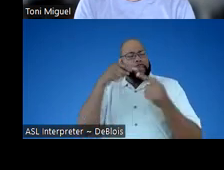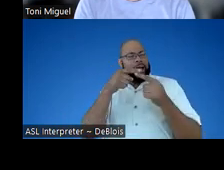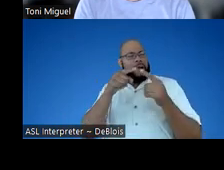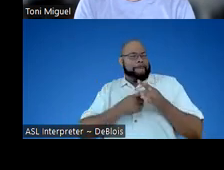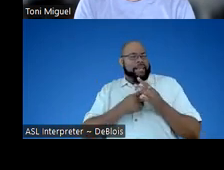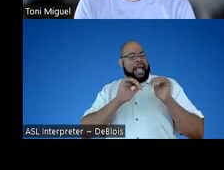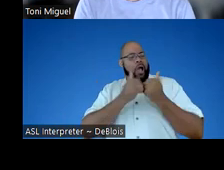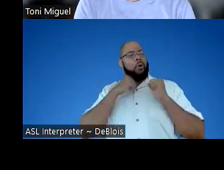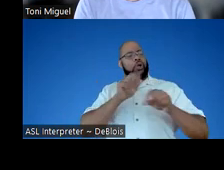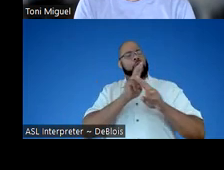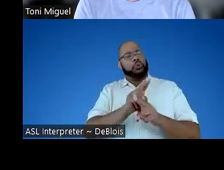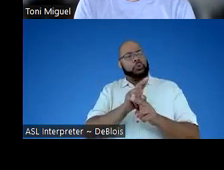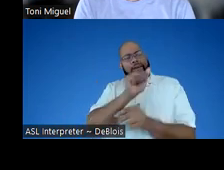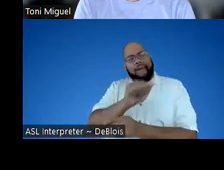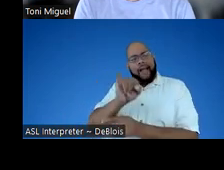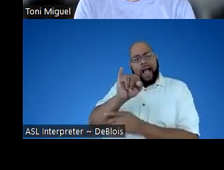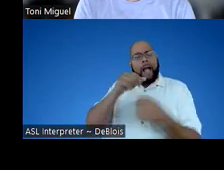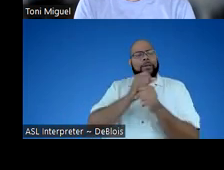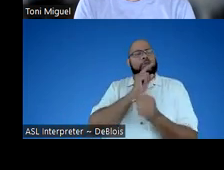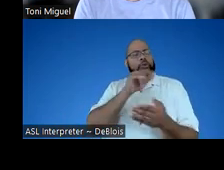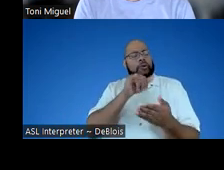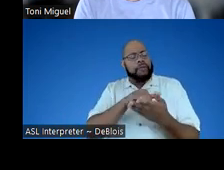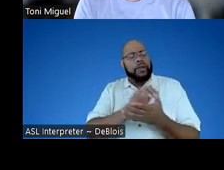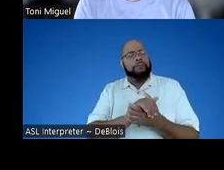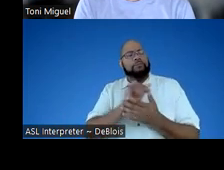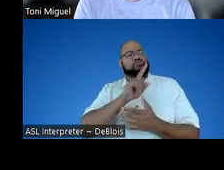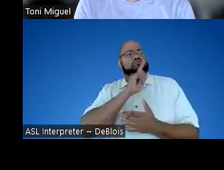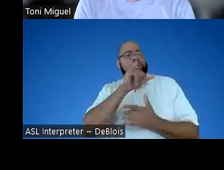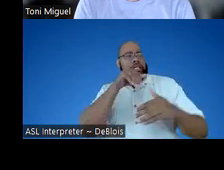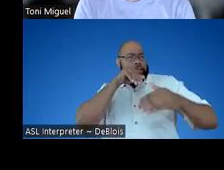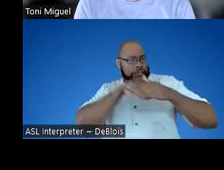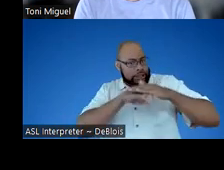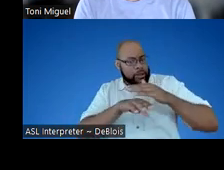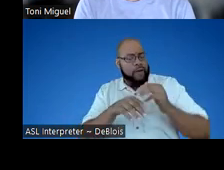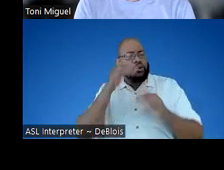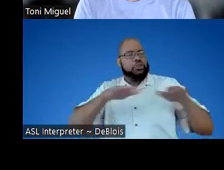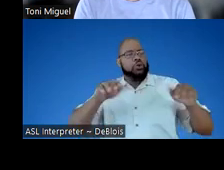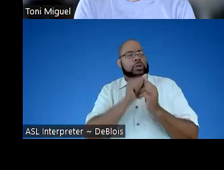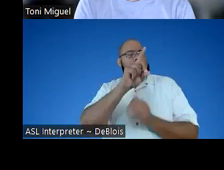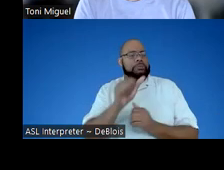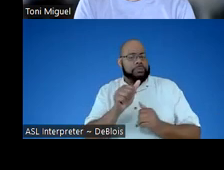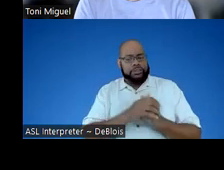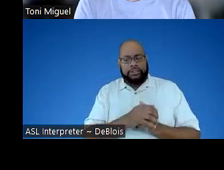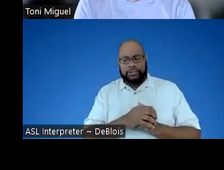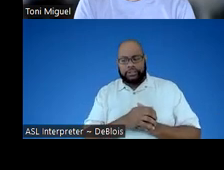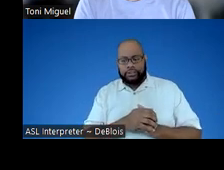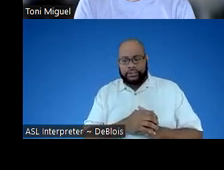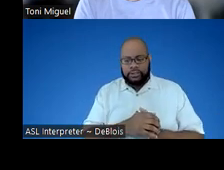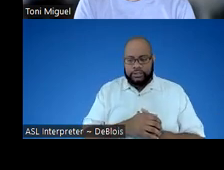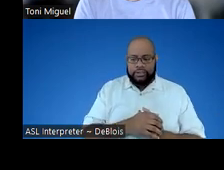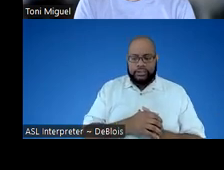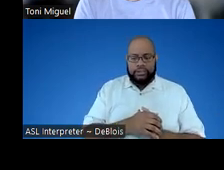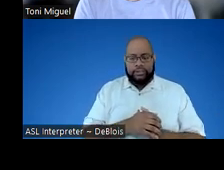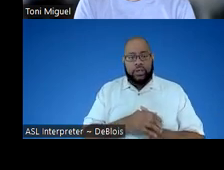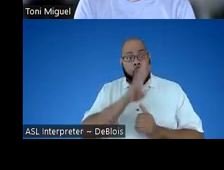how we could utilize AI to ensure that things are really accessible for children with disabilities. And I don't